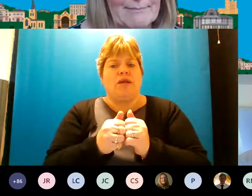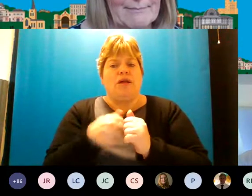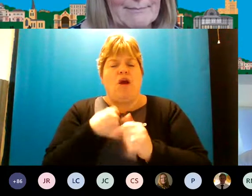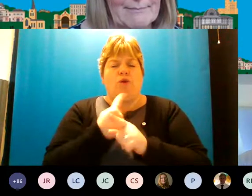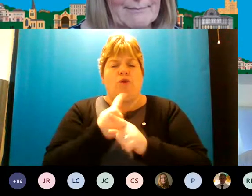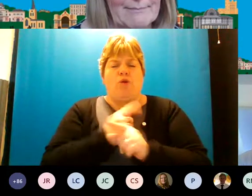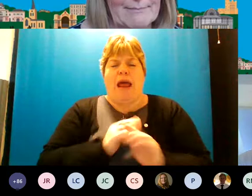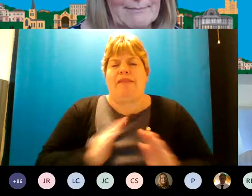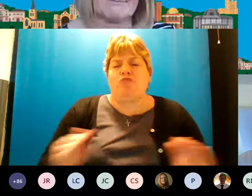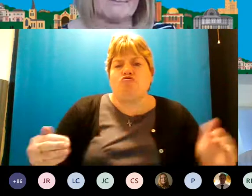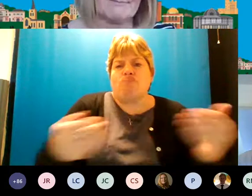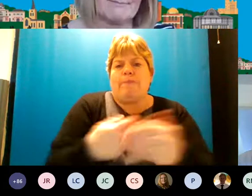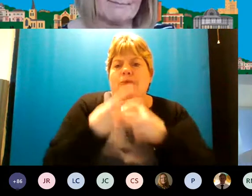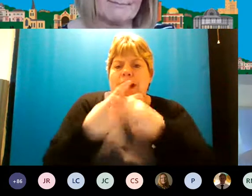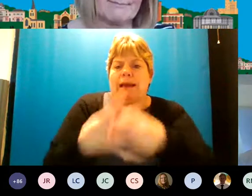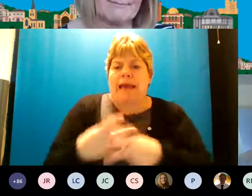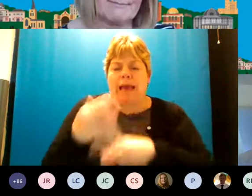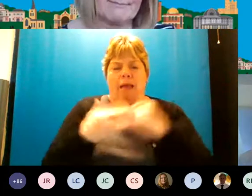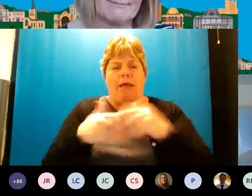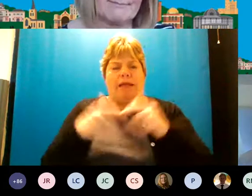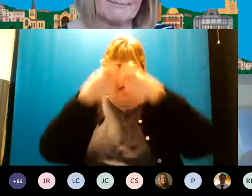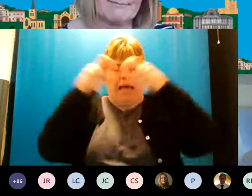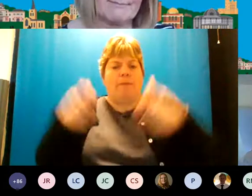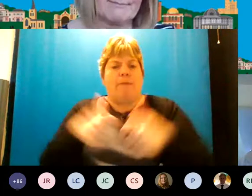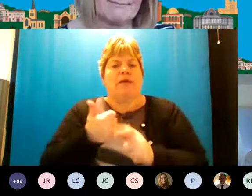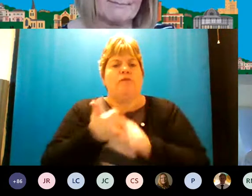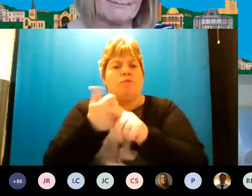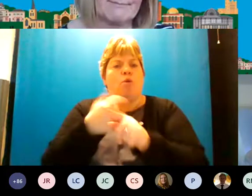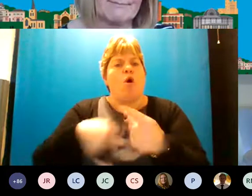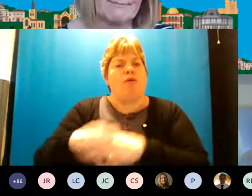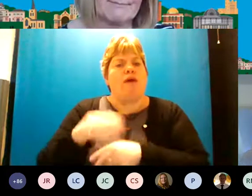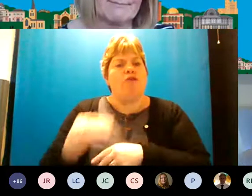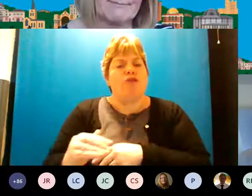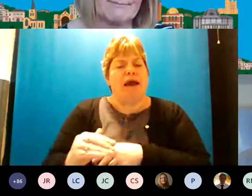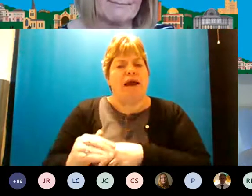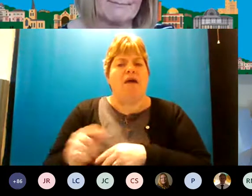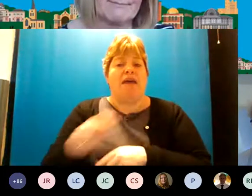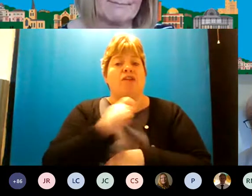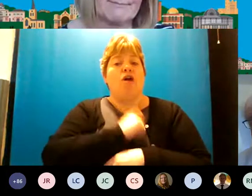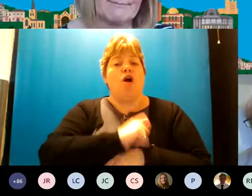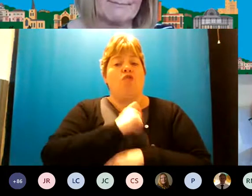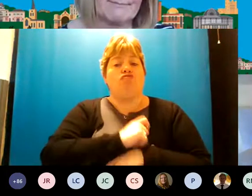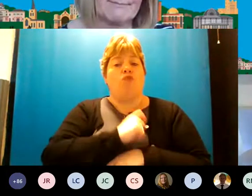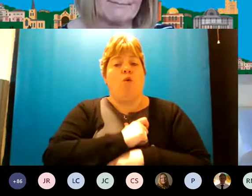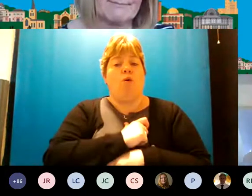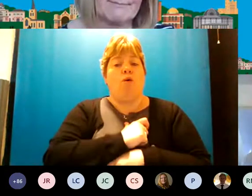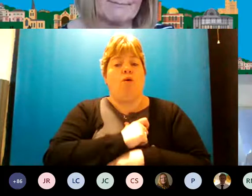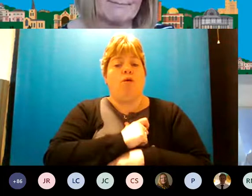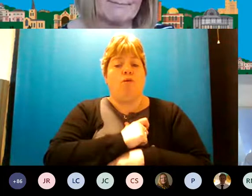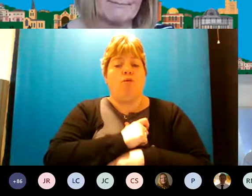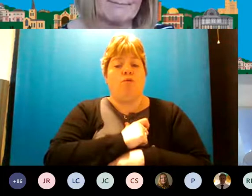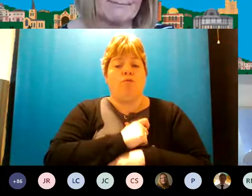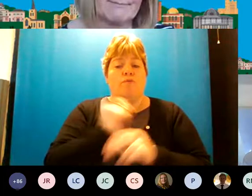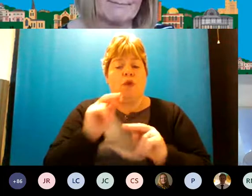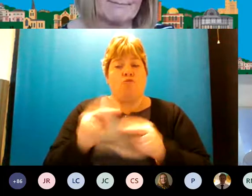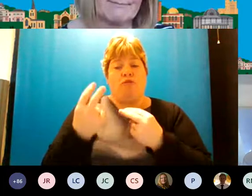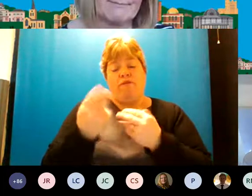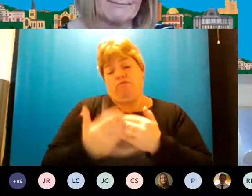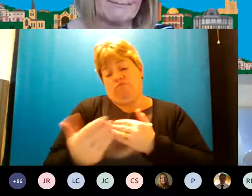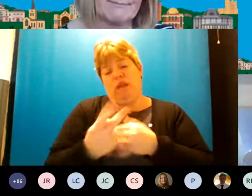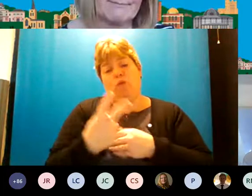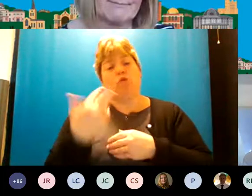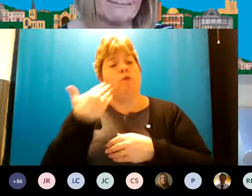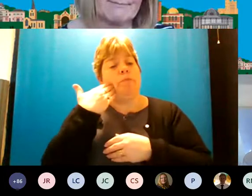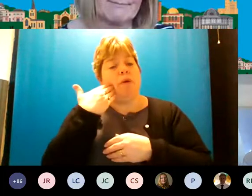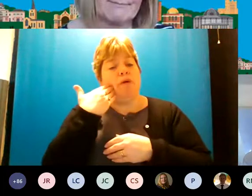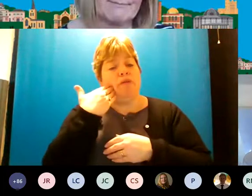to build that package of support around them so um that's the role that we we're reviewing in the next couple of months